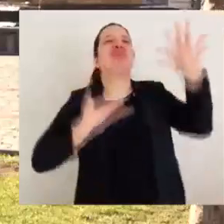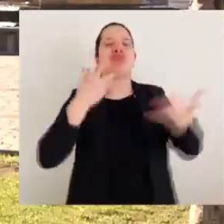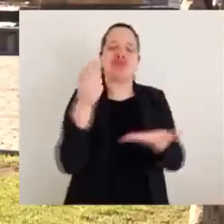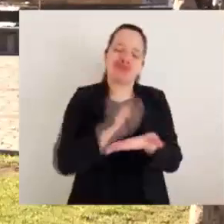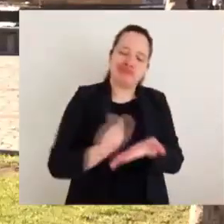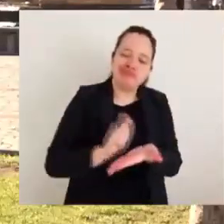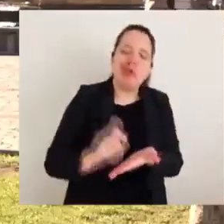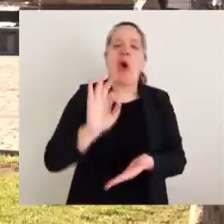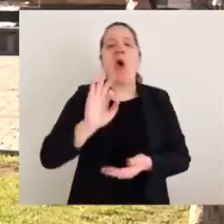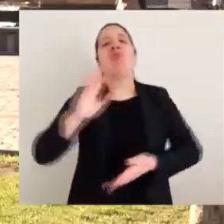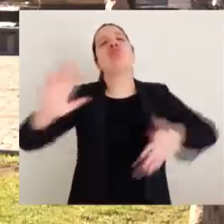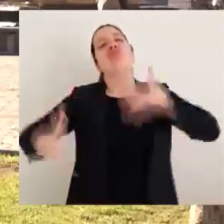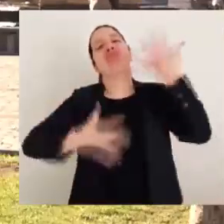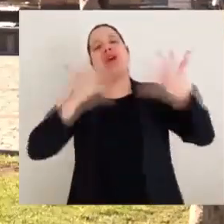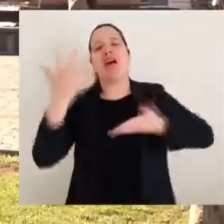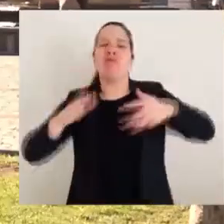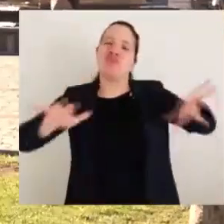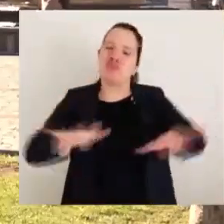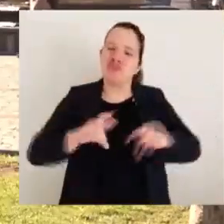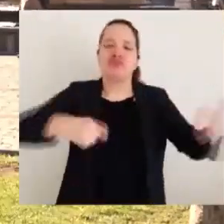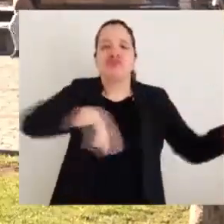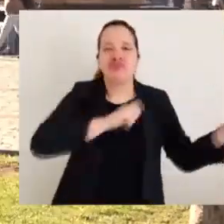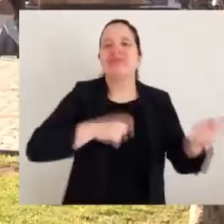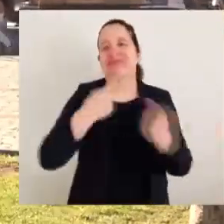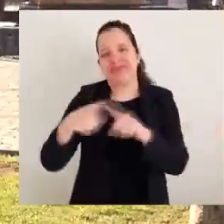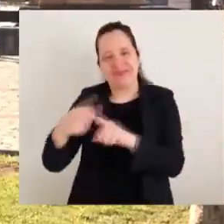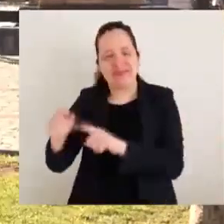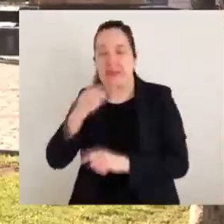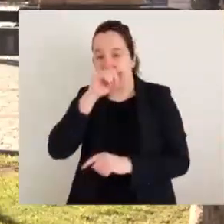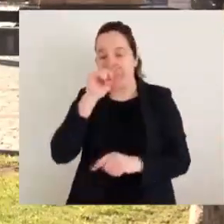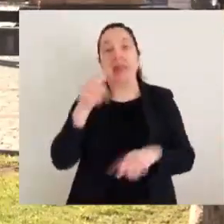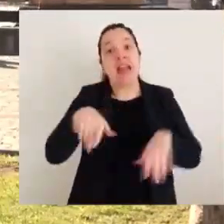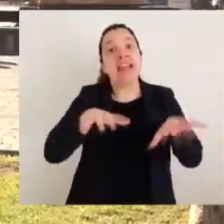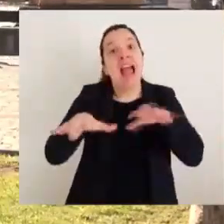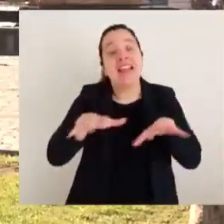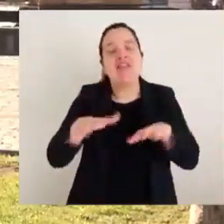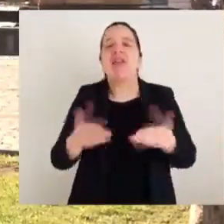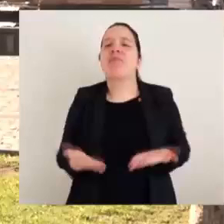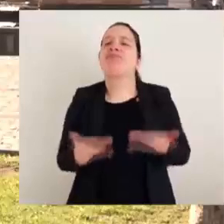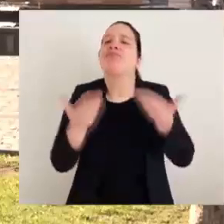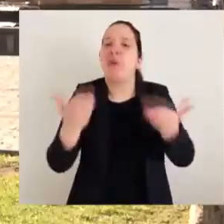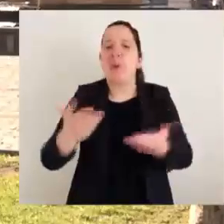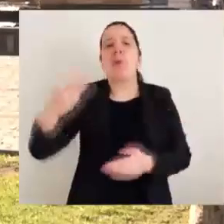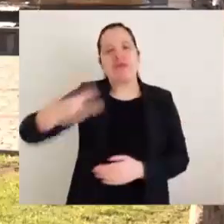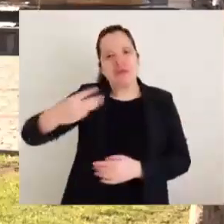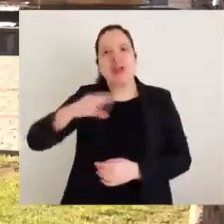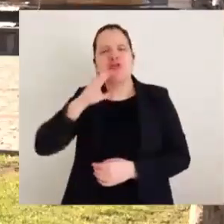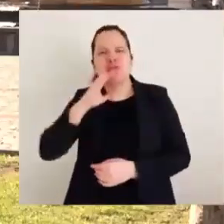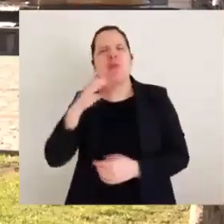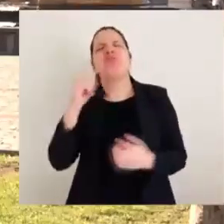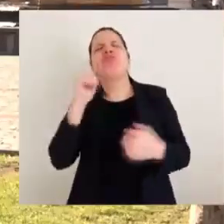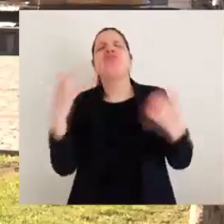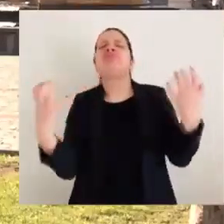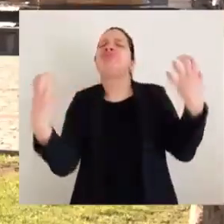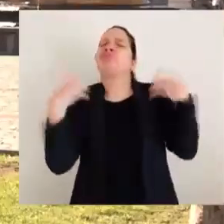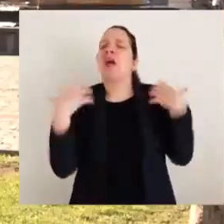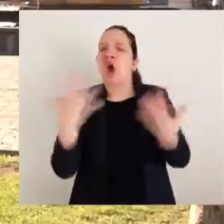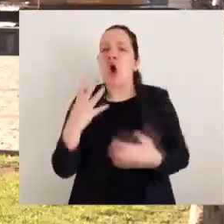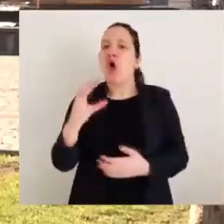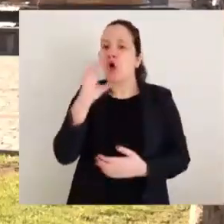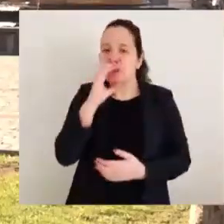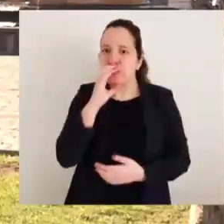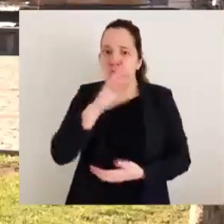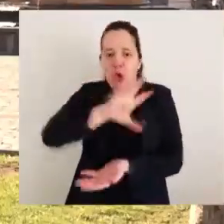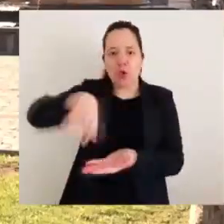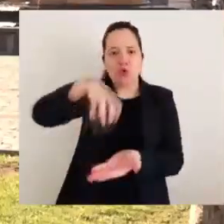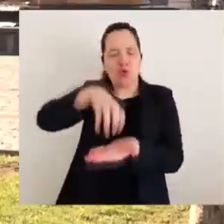This was developed in the marco of the different activities that the Municipality of Concepción in the marco of Concepción,